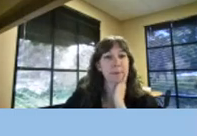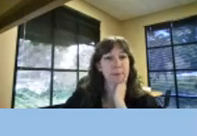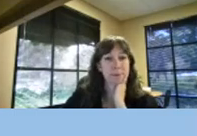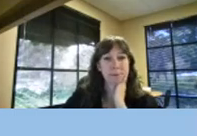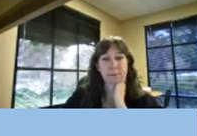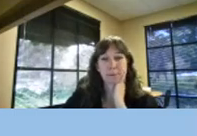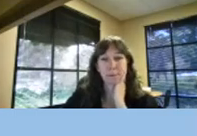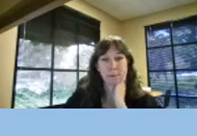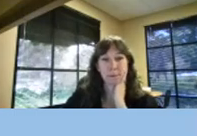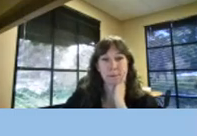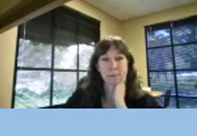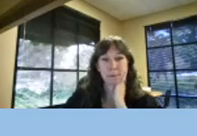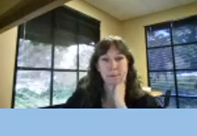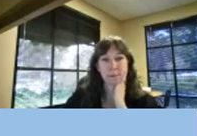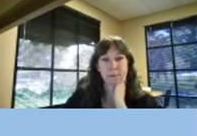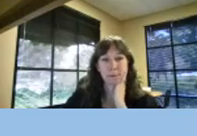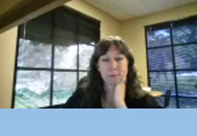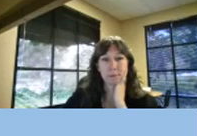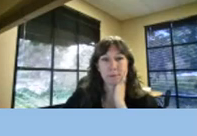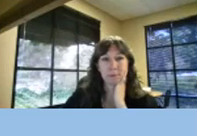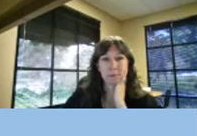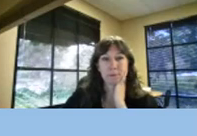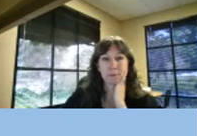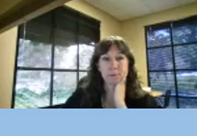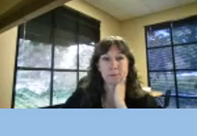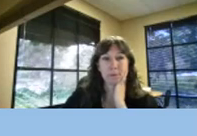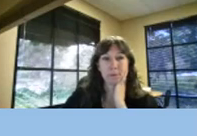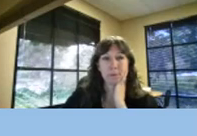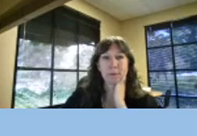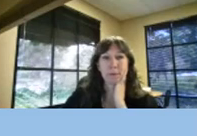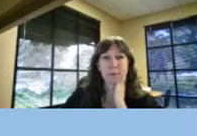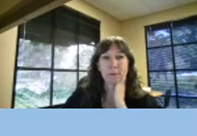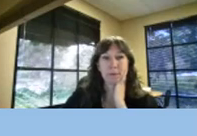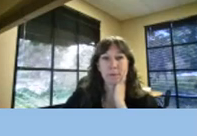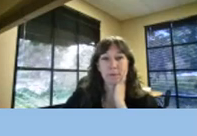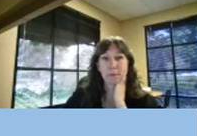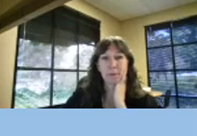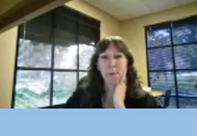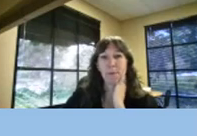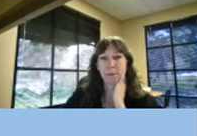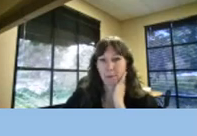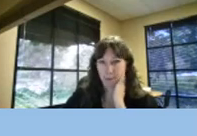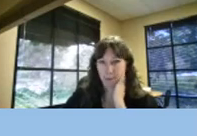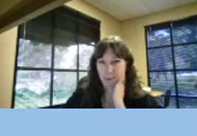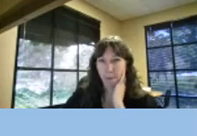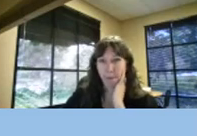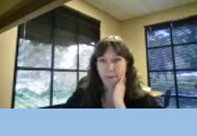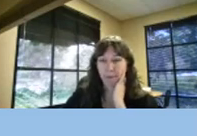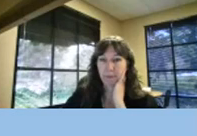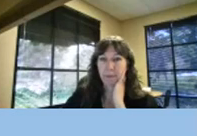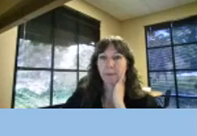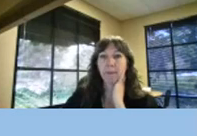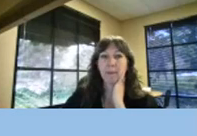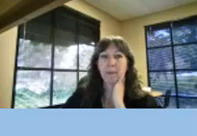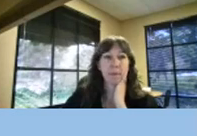spent uh meaning we're spending 60 percent less on that population again it is worth mentioning the number of individuals that